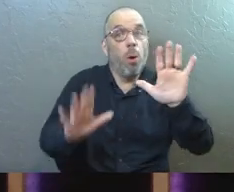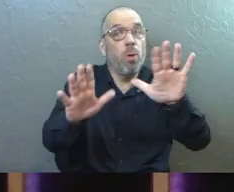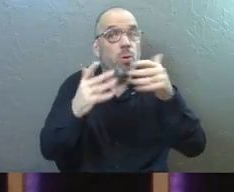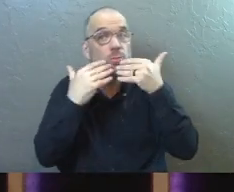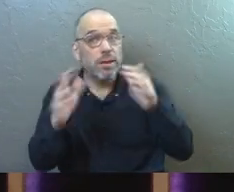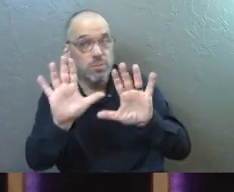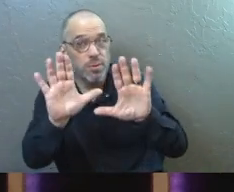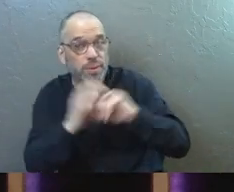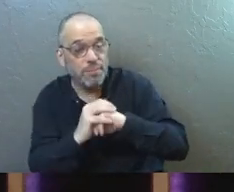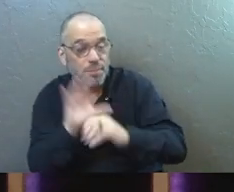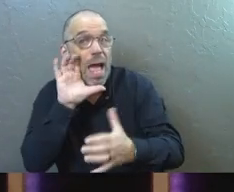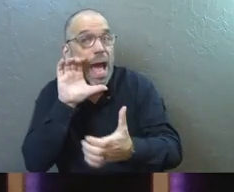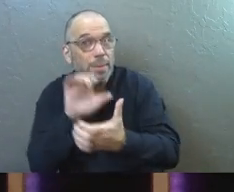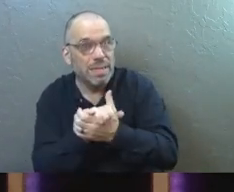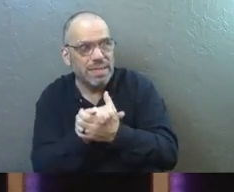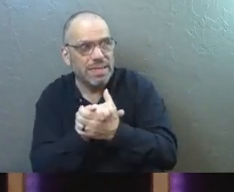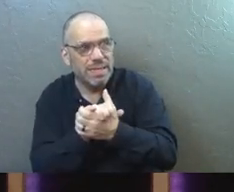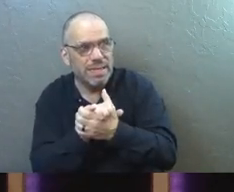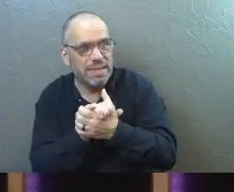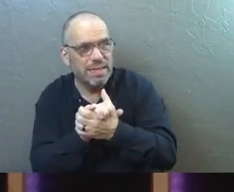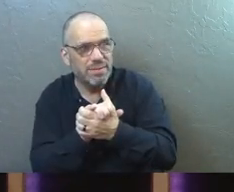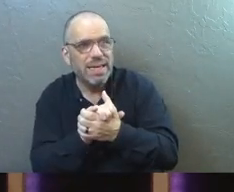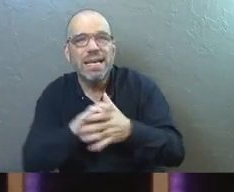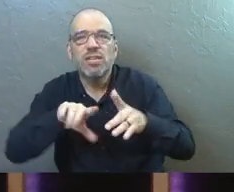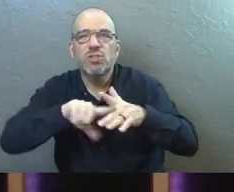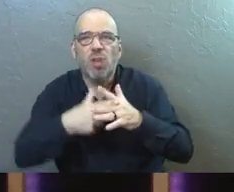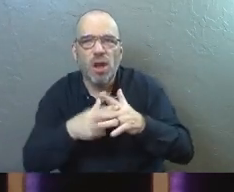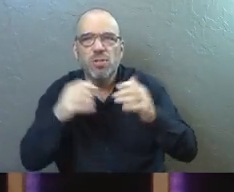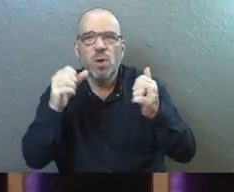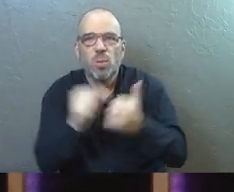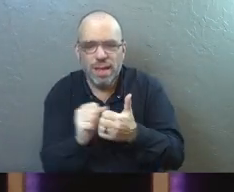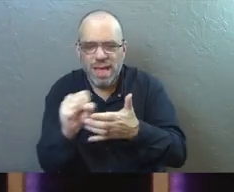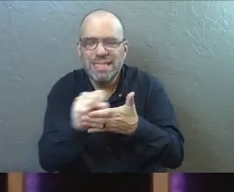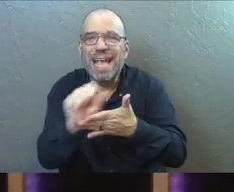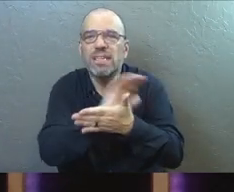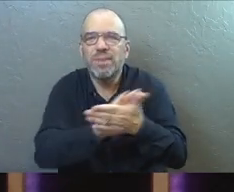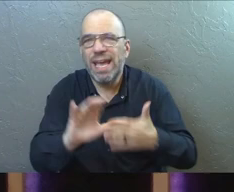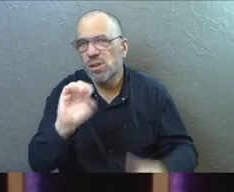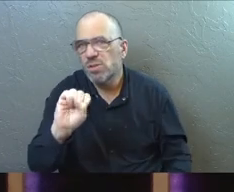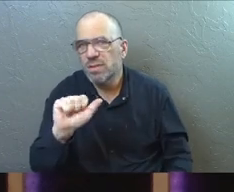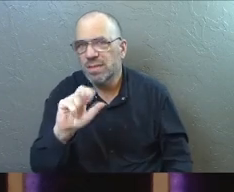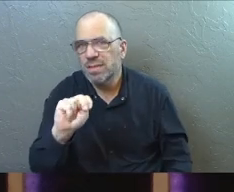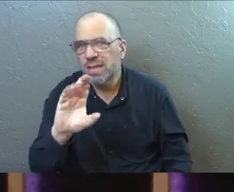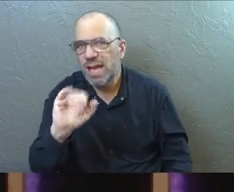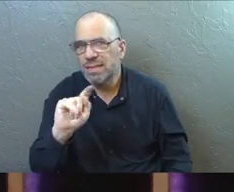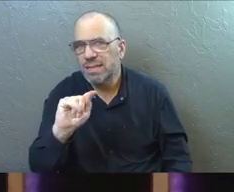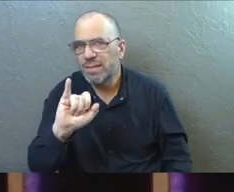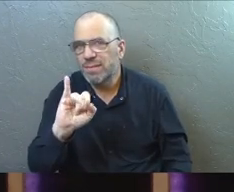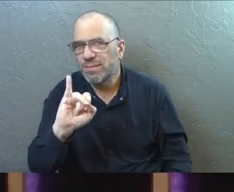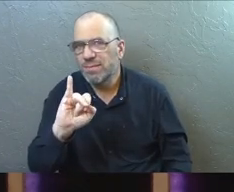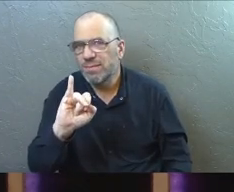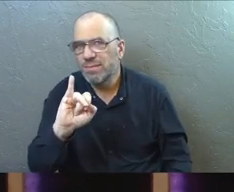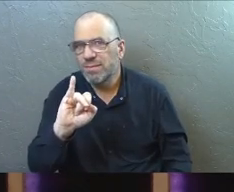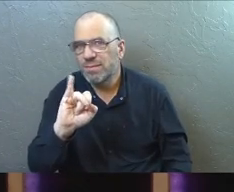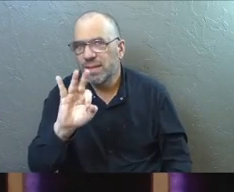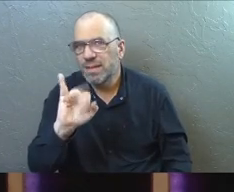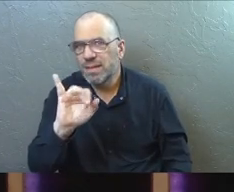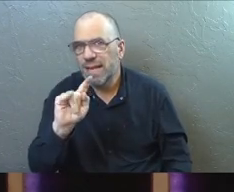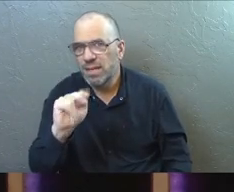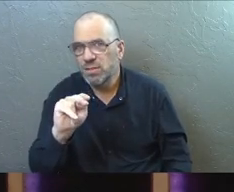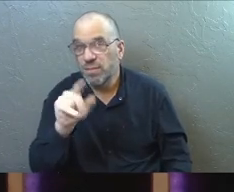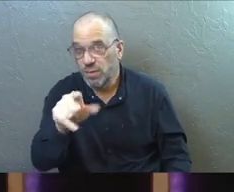which by the way, I believe is the engine of sanctification for you theologians in the room. But even though it is,